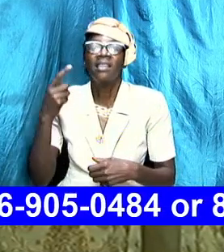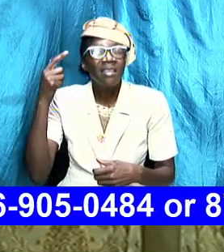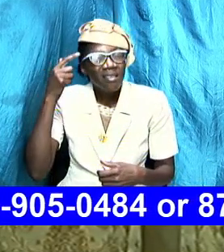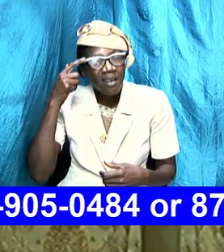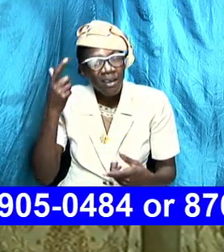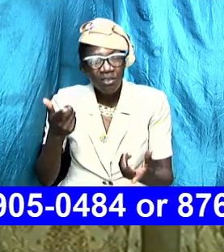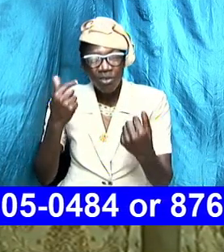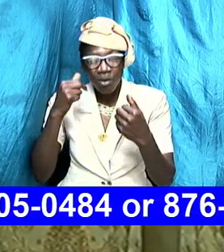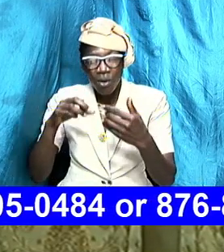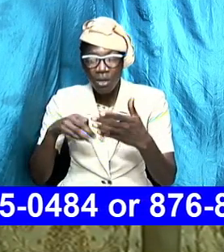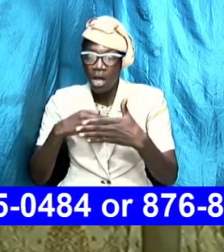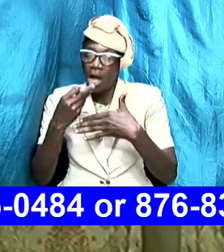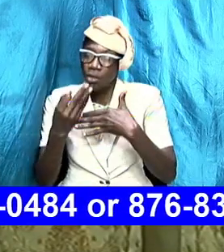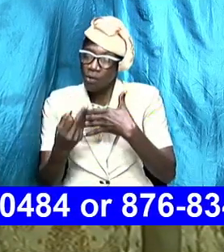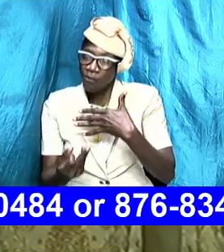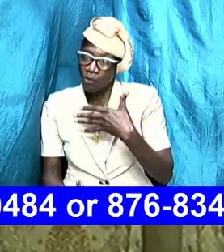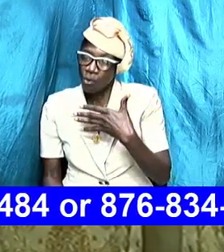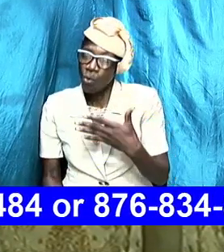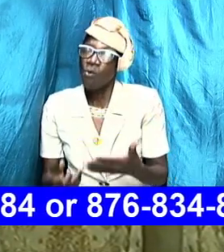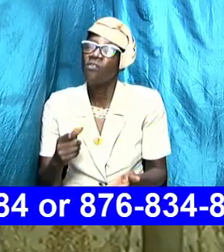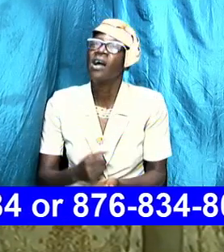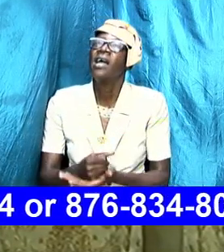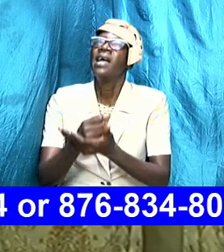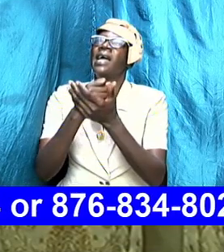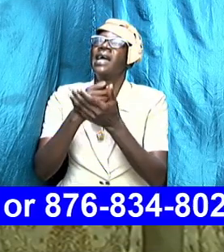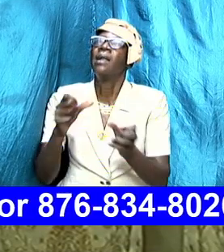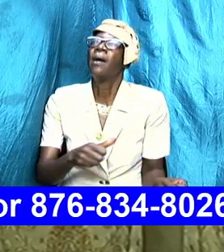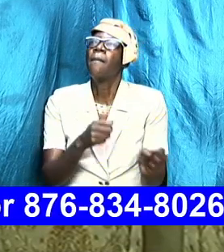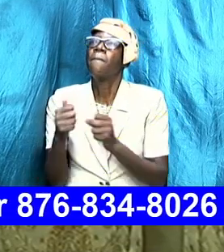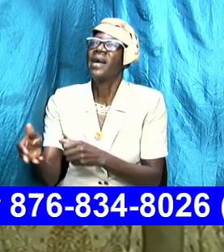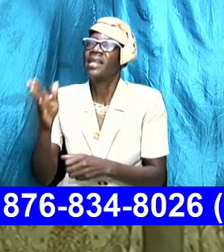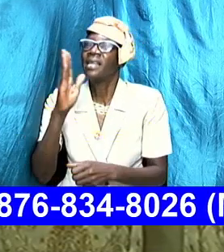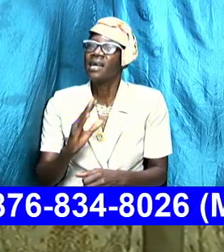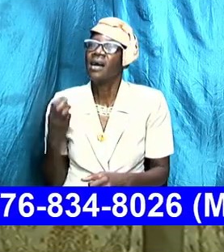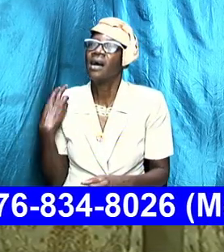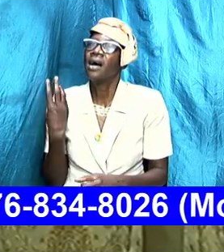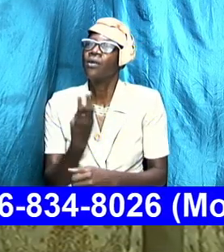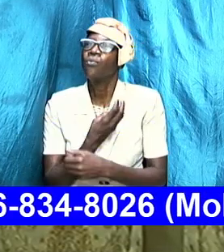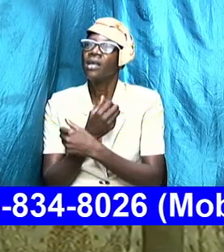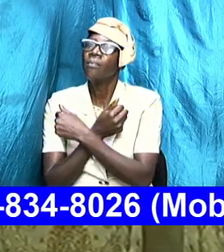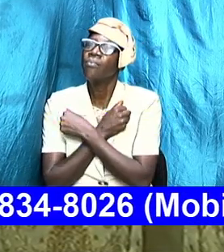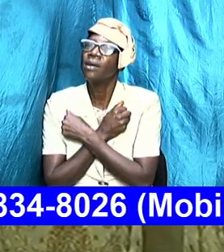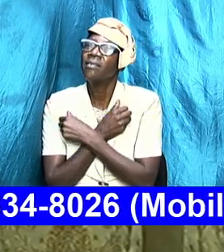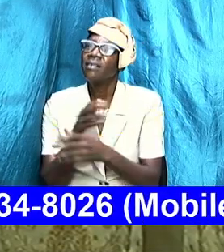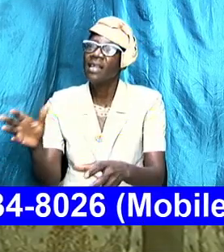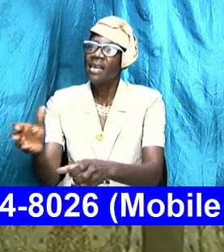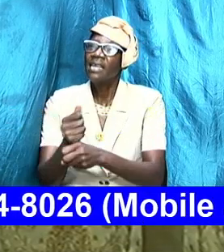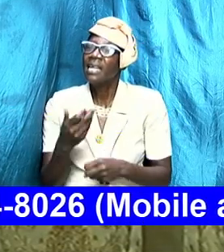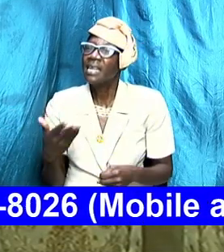to flow over help oh mighty God that we will embrace and take the things that